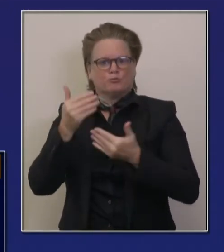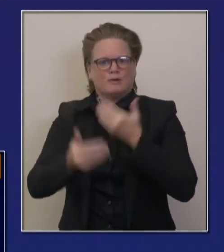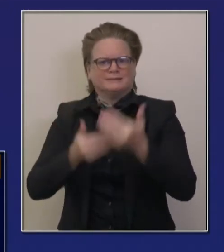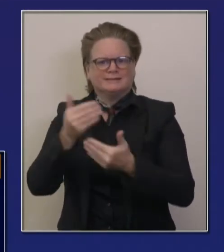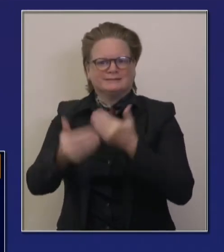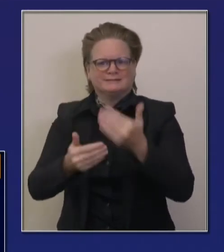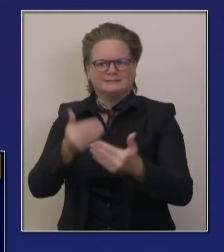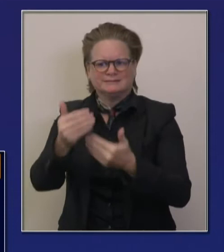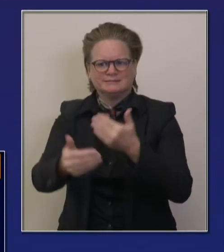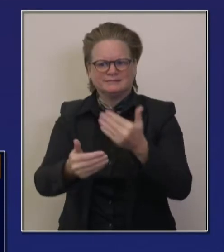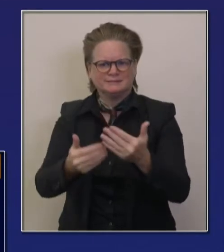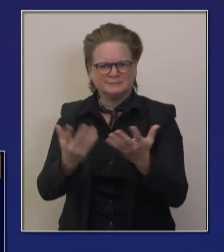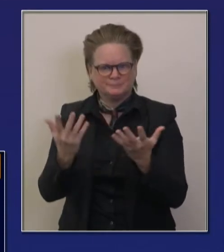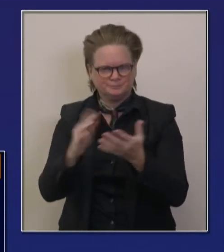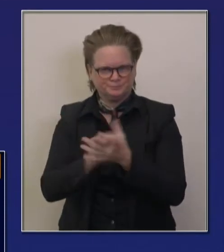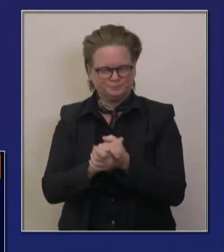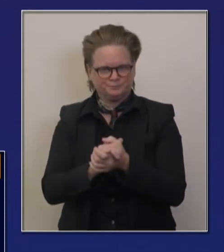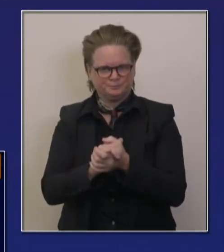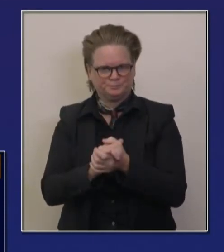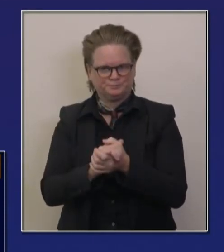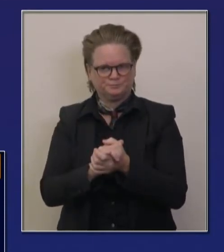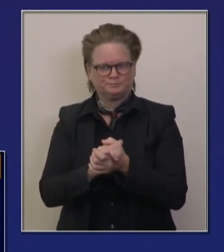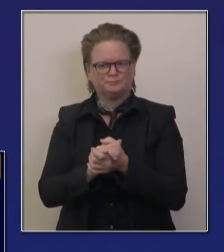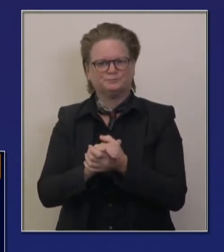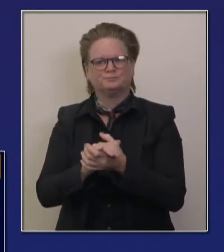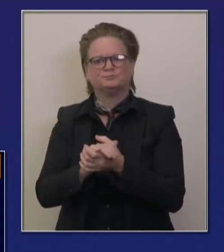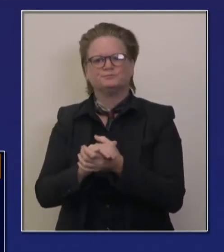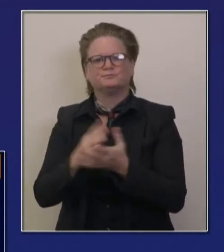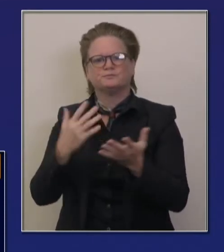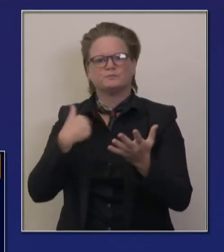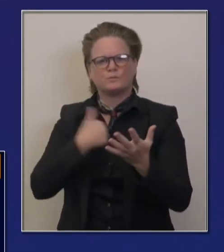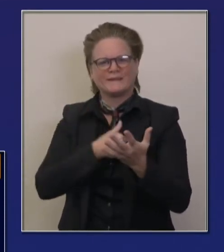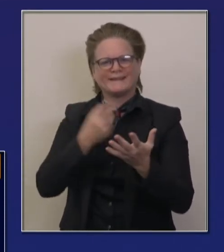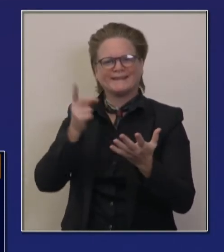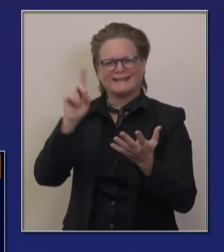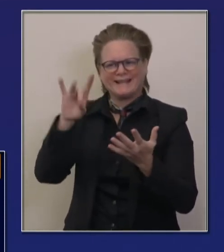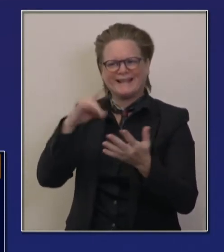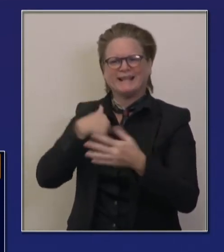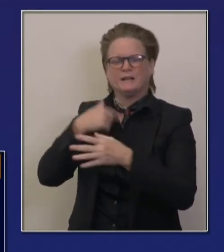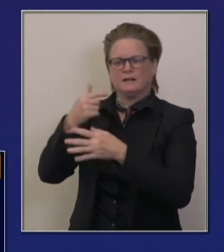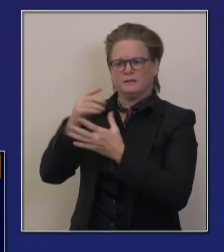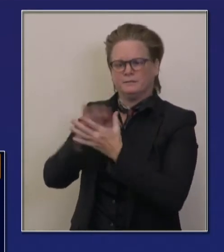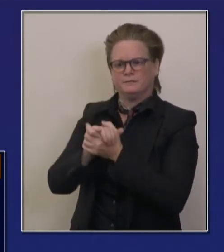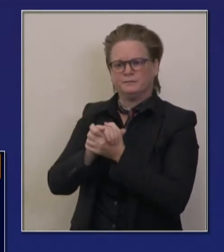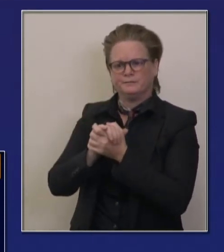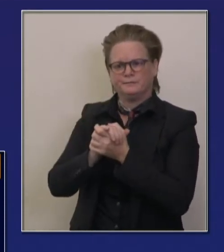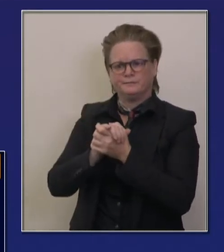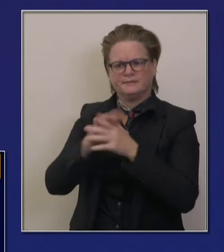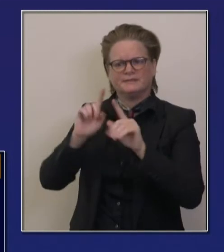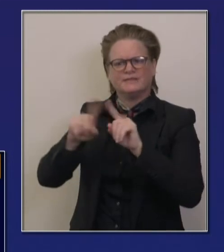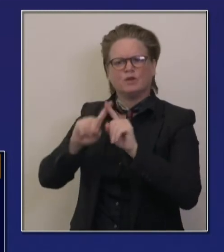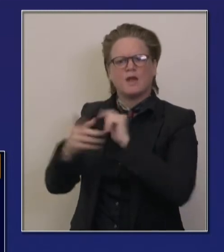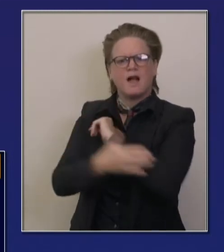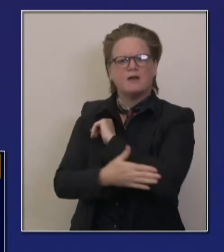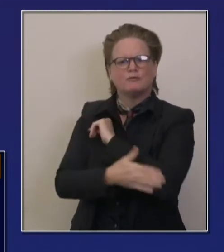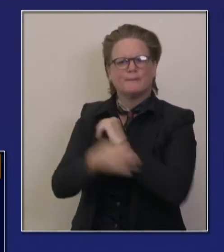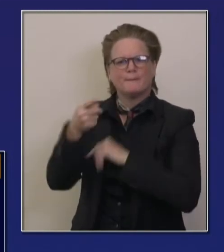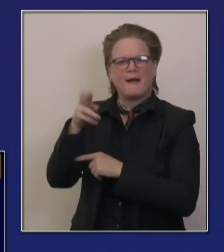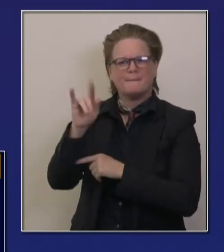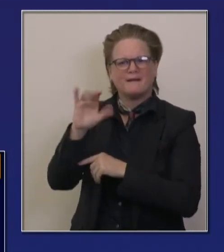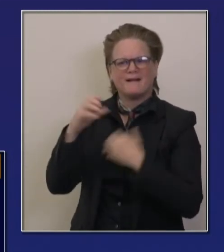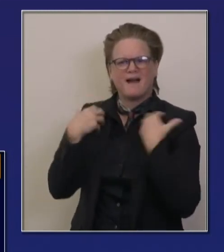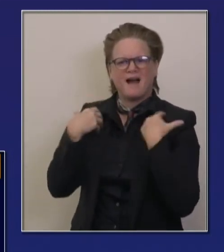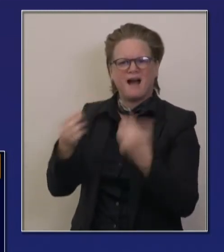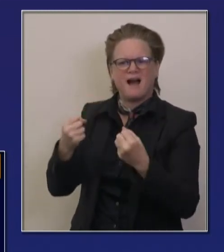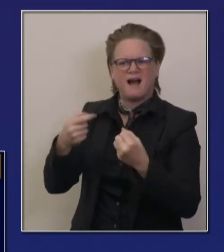we're reviewing the local health department's orders. So again, those orders came in Friday, others coming in as